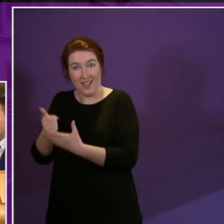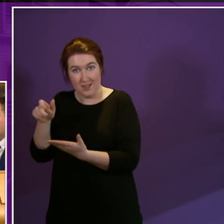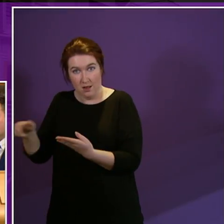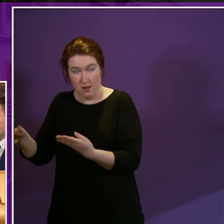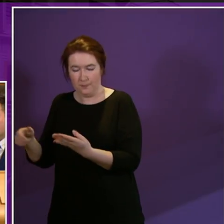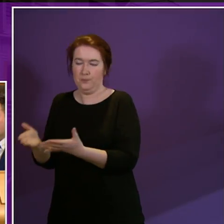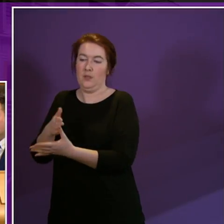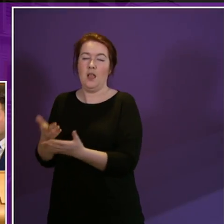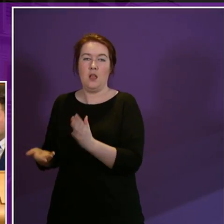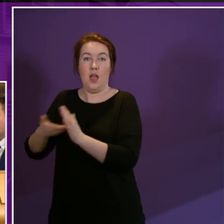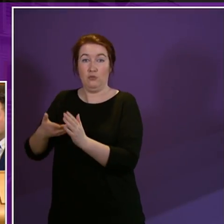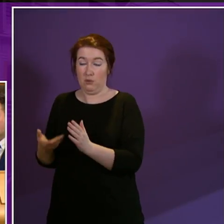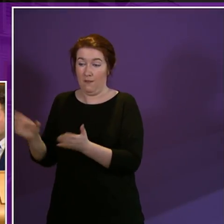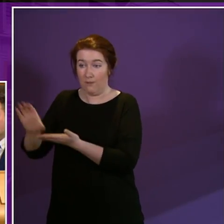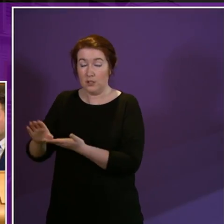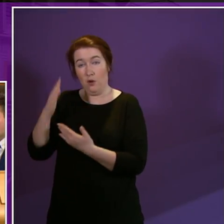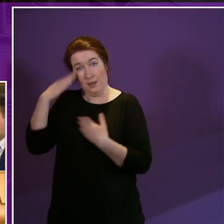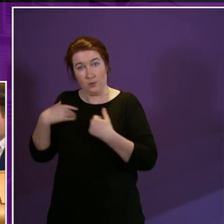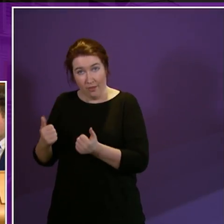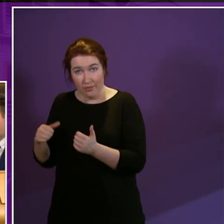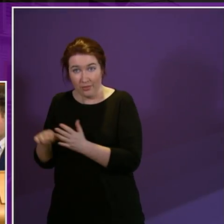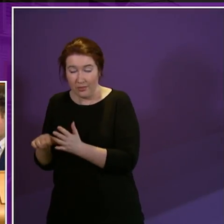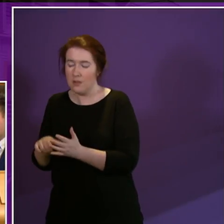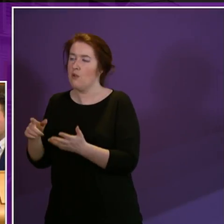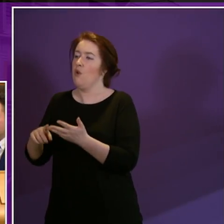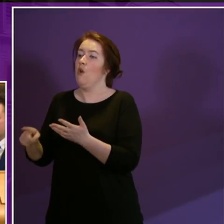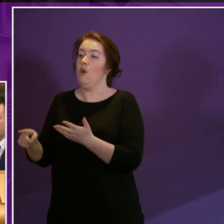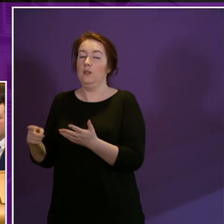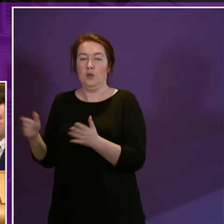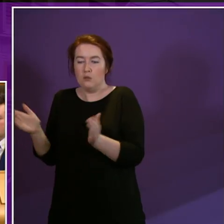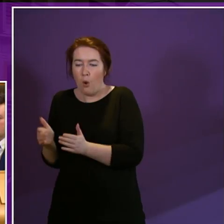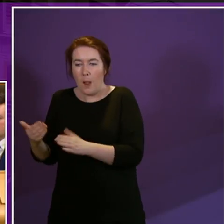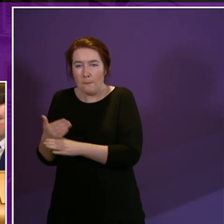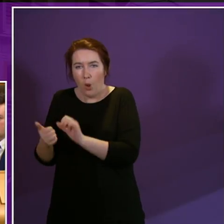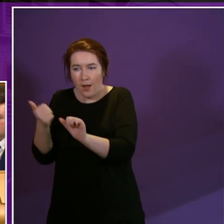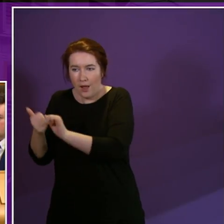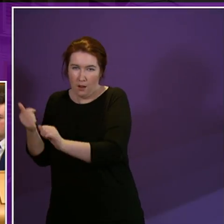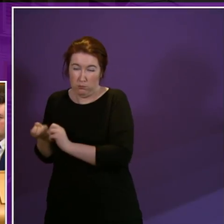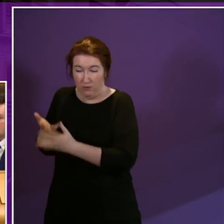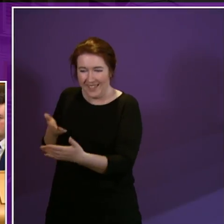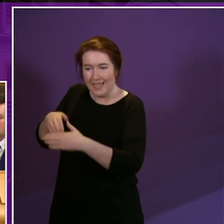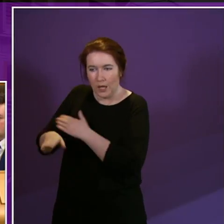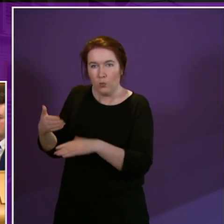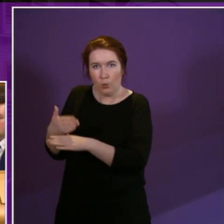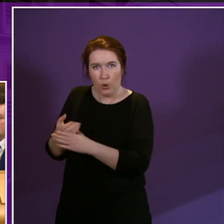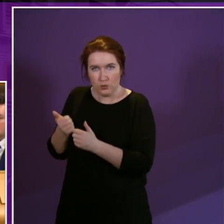for those with mental health conditions, there's increased assistance for small employers, providing in-work support, advice on disability issues